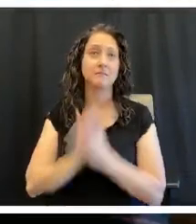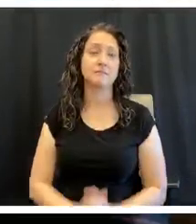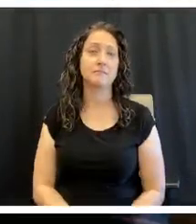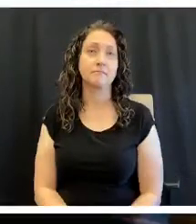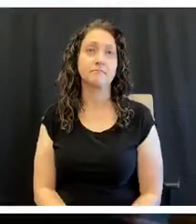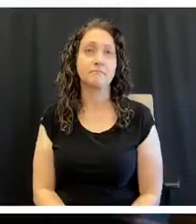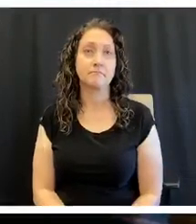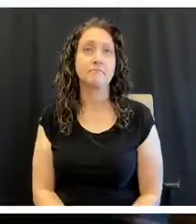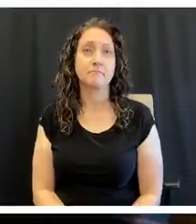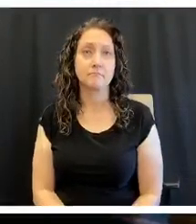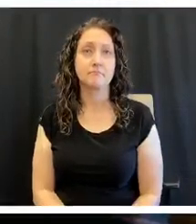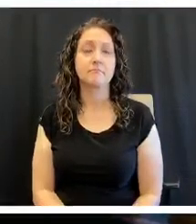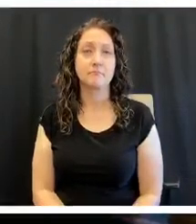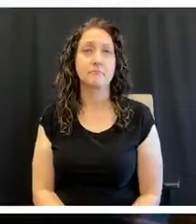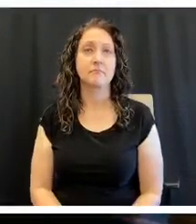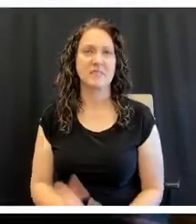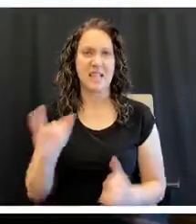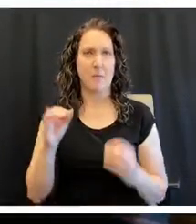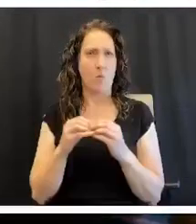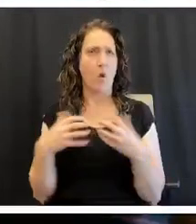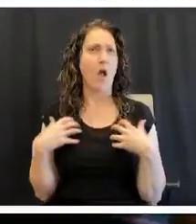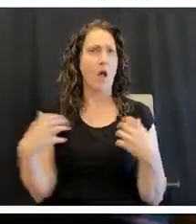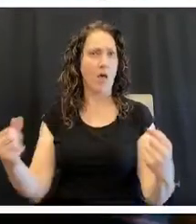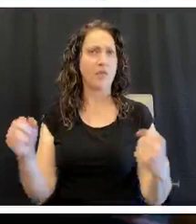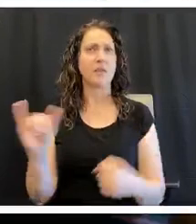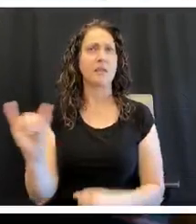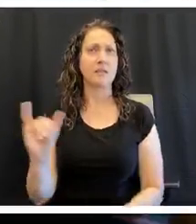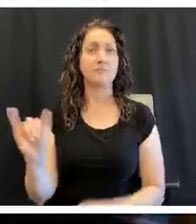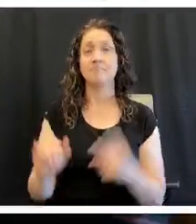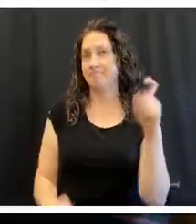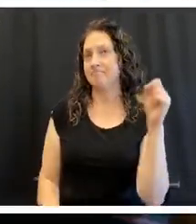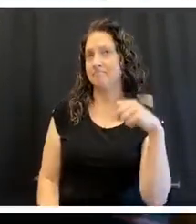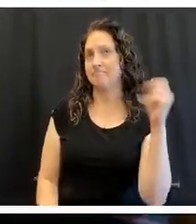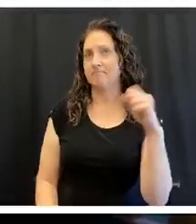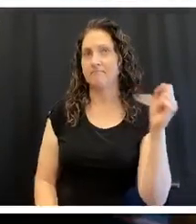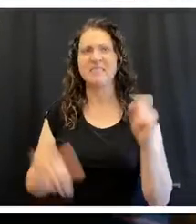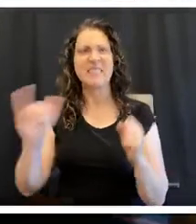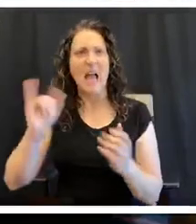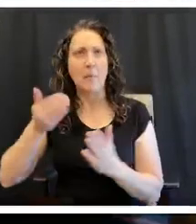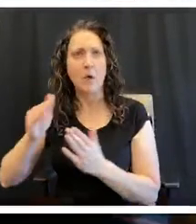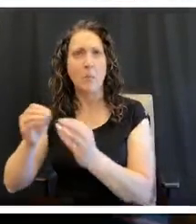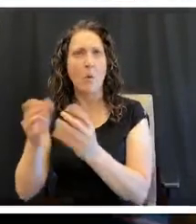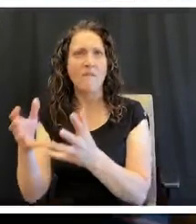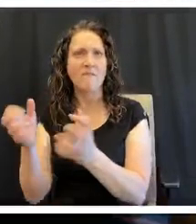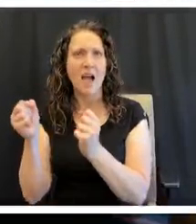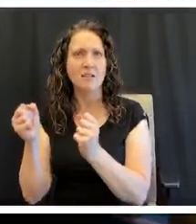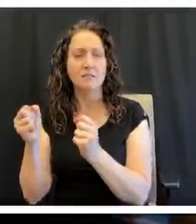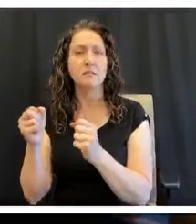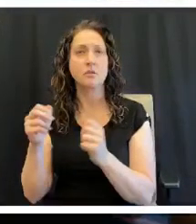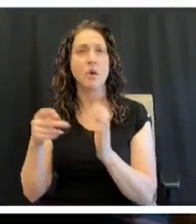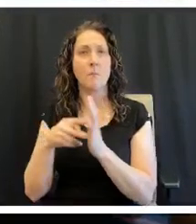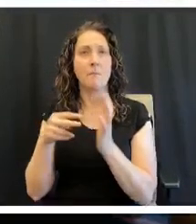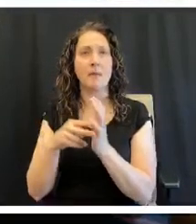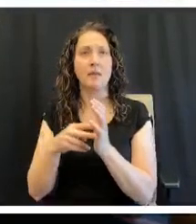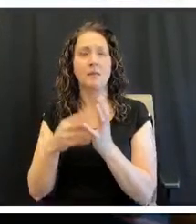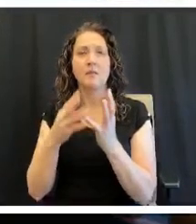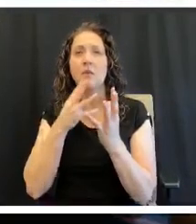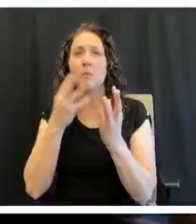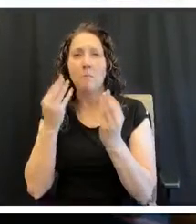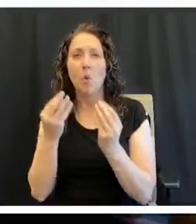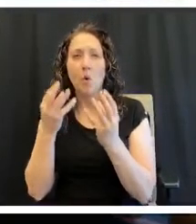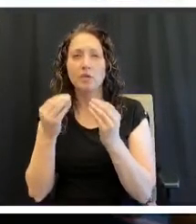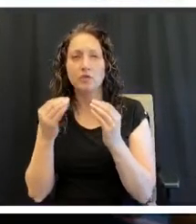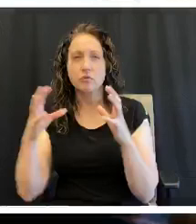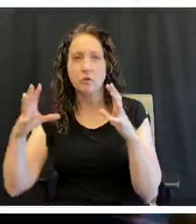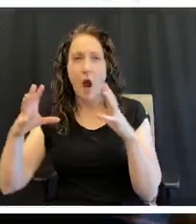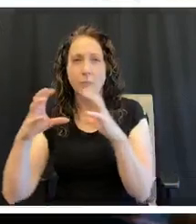And it's better for you. It actually cooks faster for you. So it means that it seals in the moisture. seals in